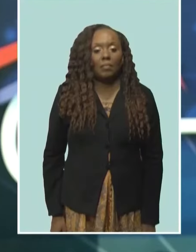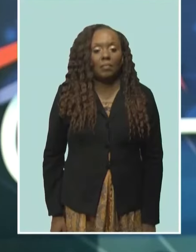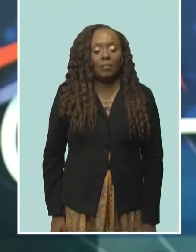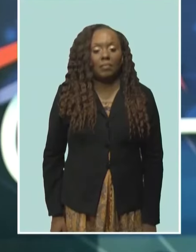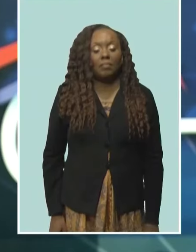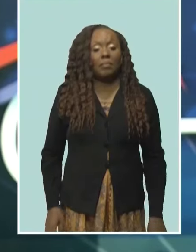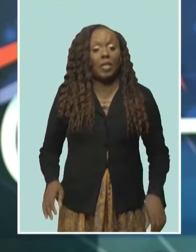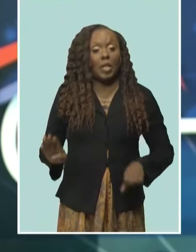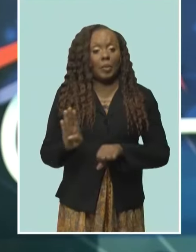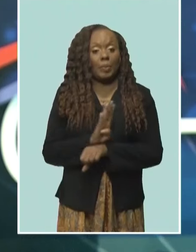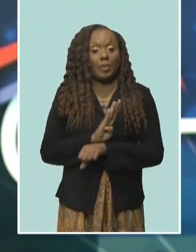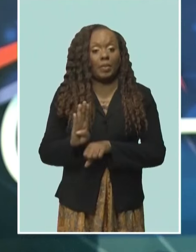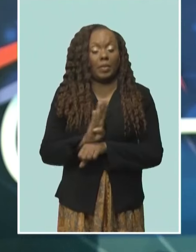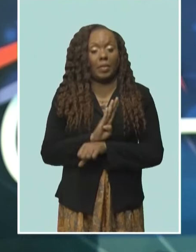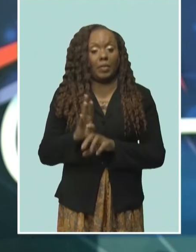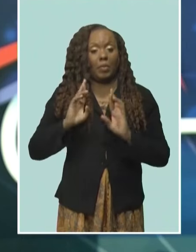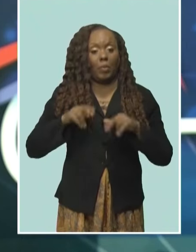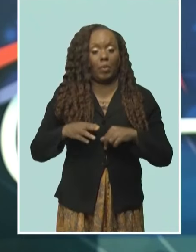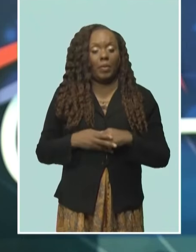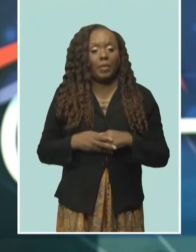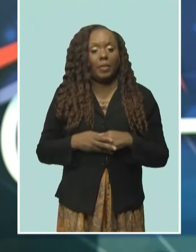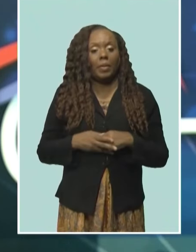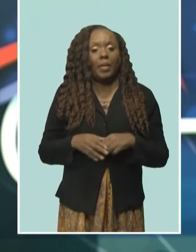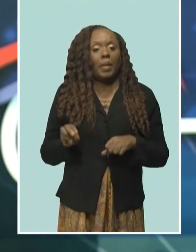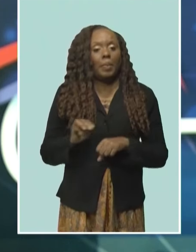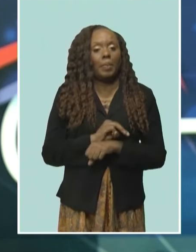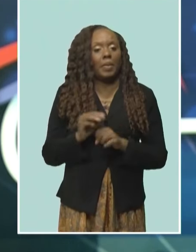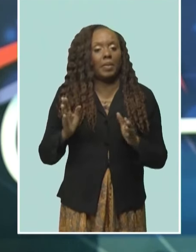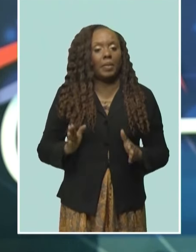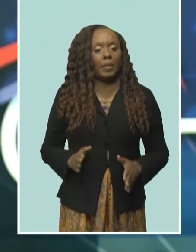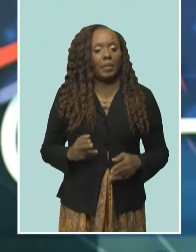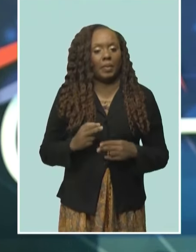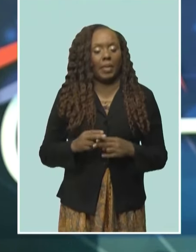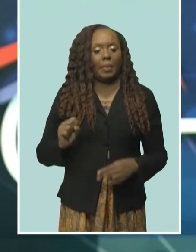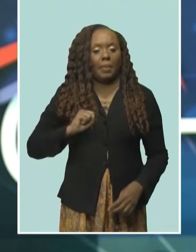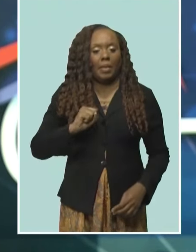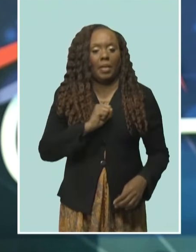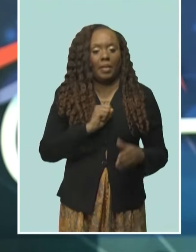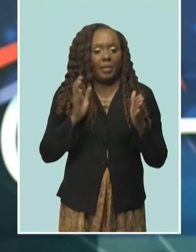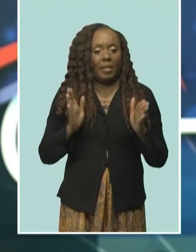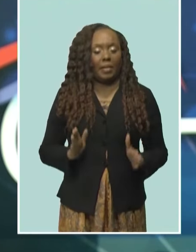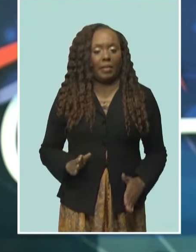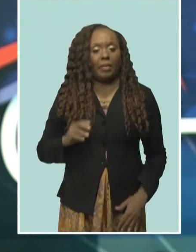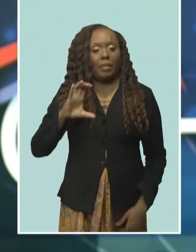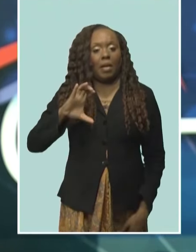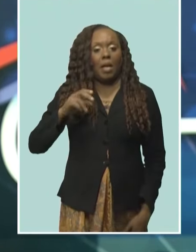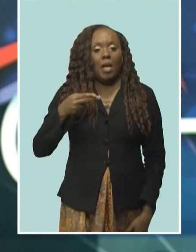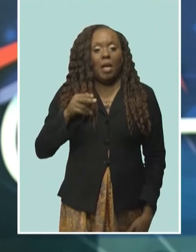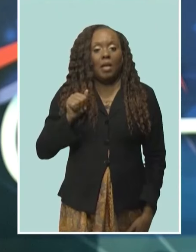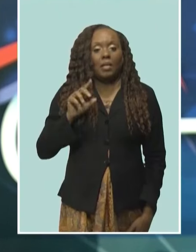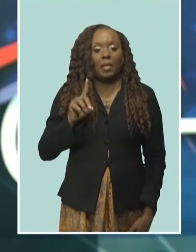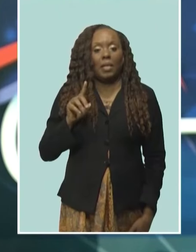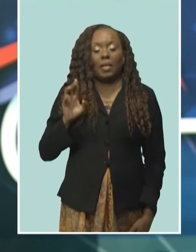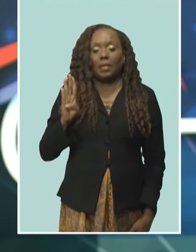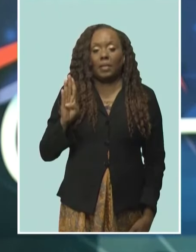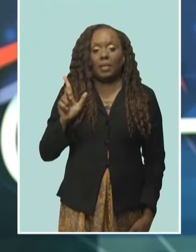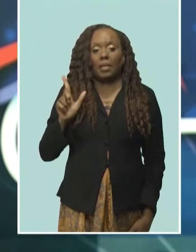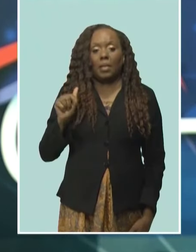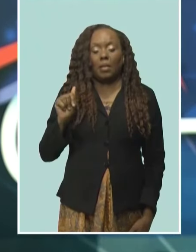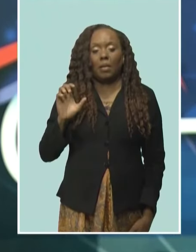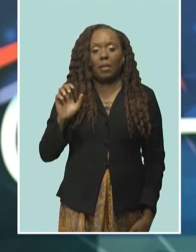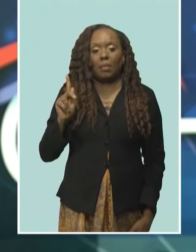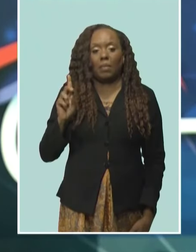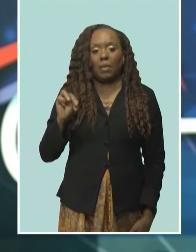In tonight's business news, Minister and the Ministry of Economic Affairs and Investment, Senator Chad Blackman, is calling on the Institute of